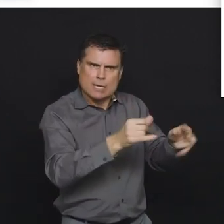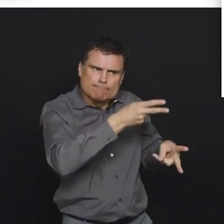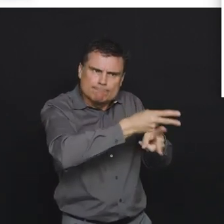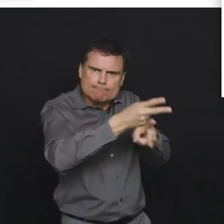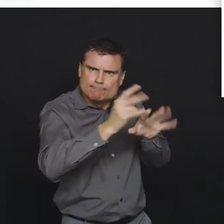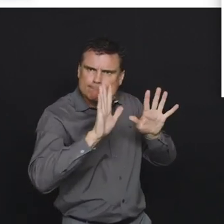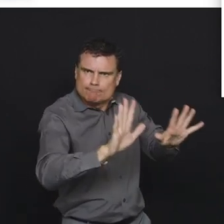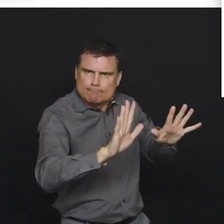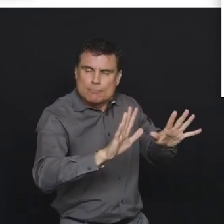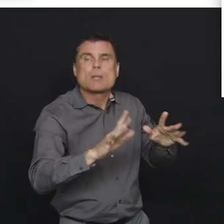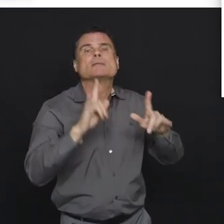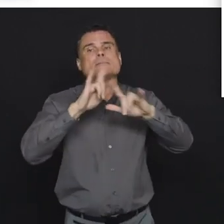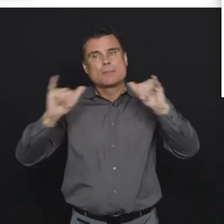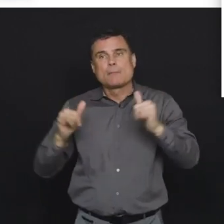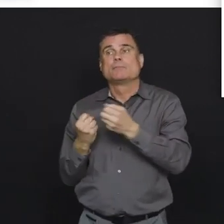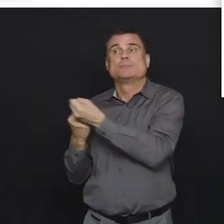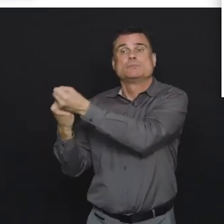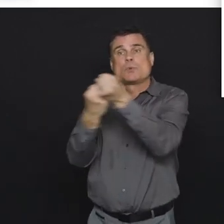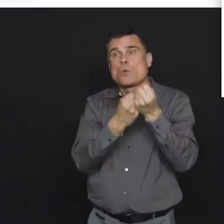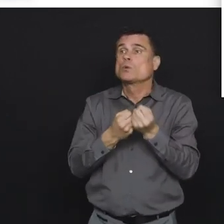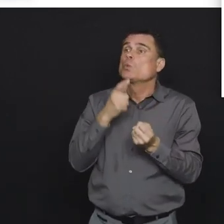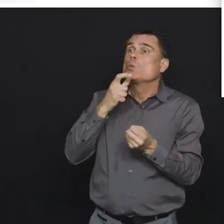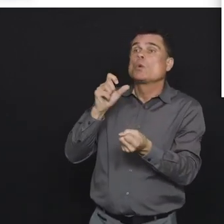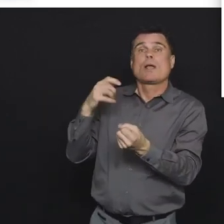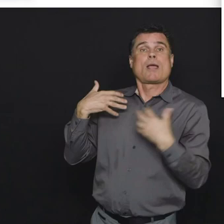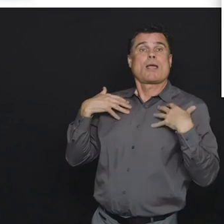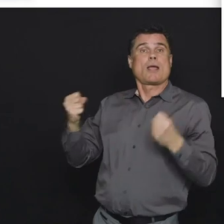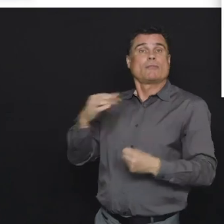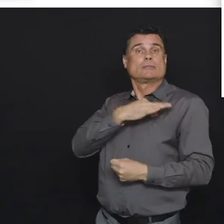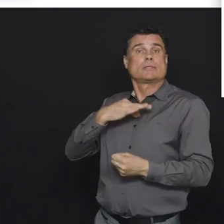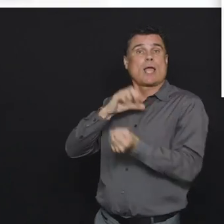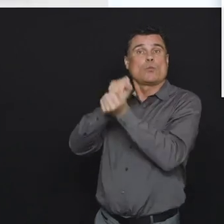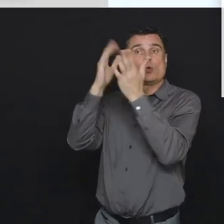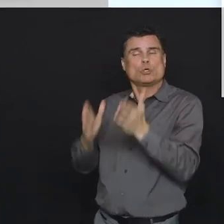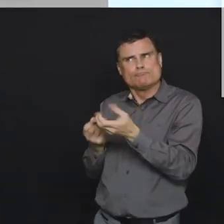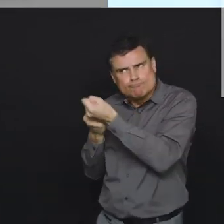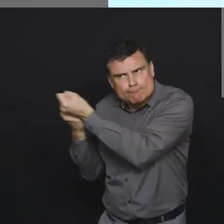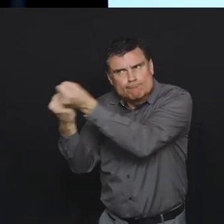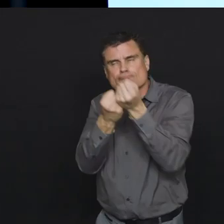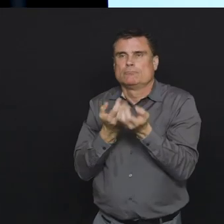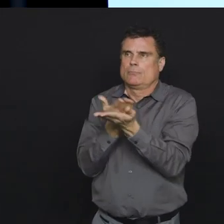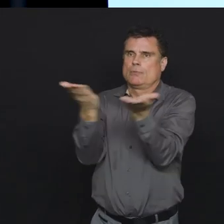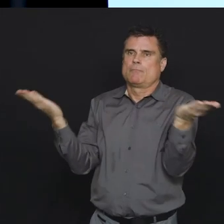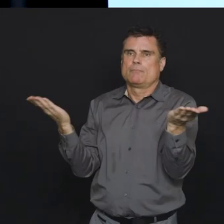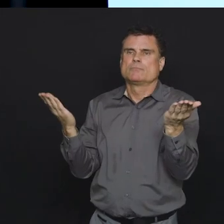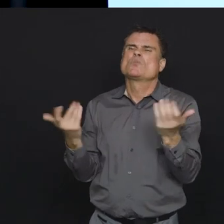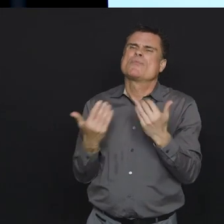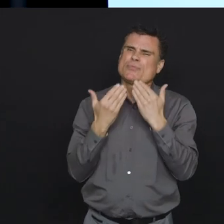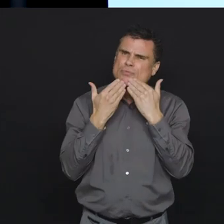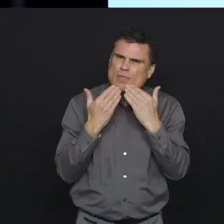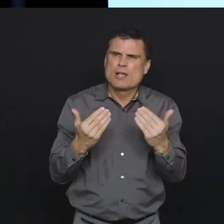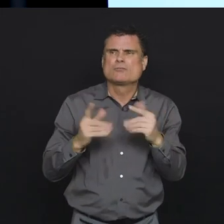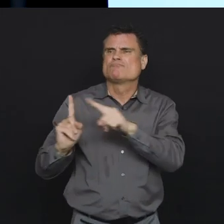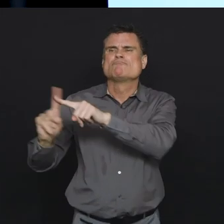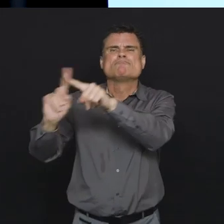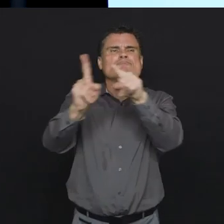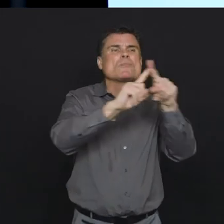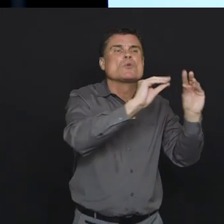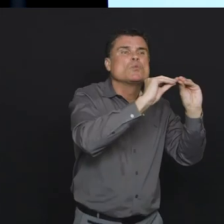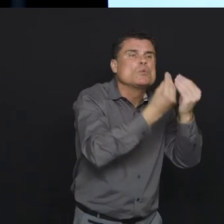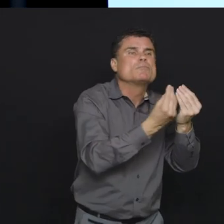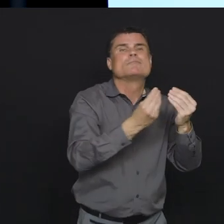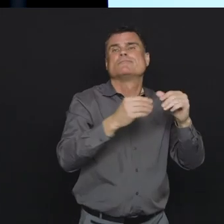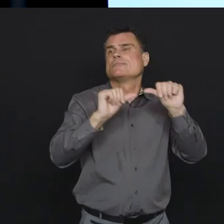continuing to occur, and providing support to clinical care professionals throughout the surge. I want to thank representatives of